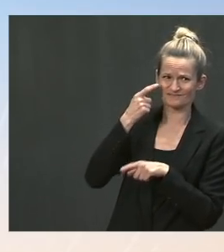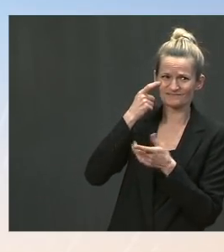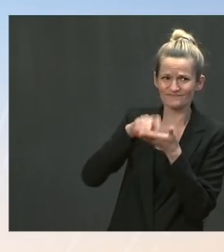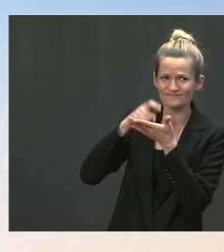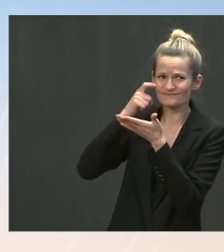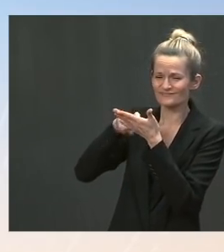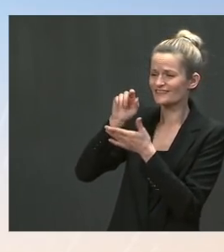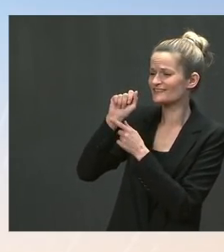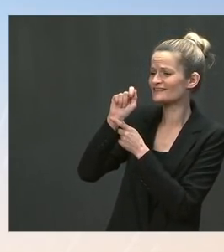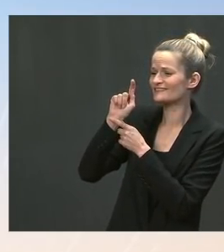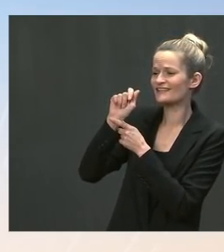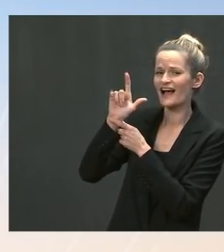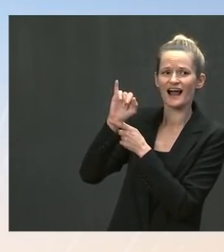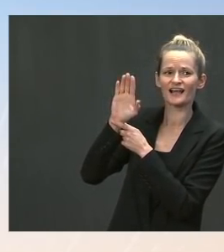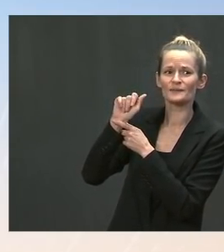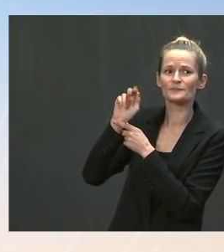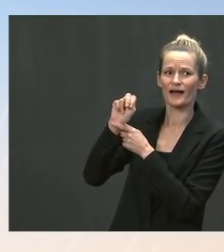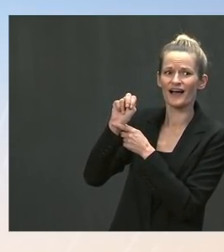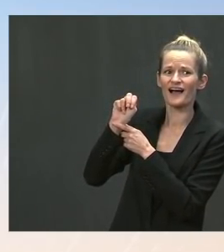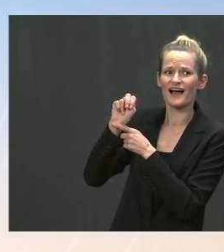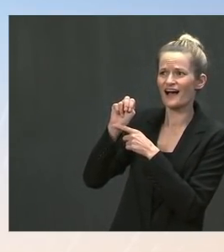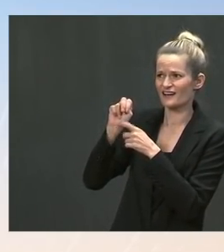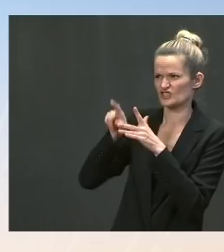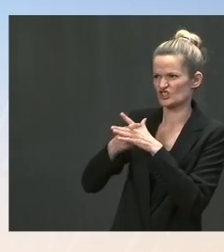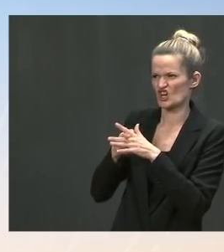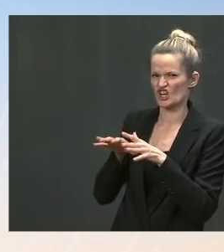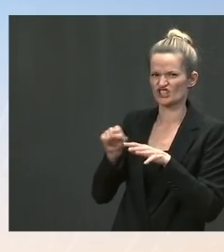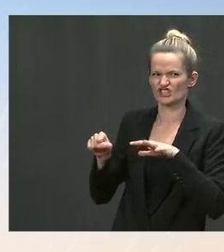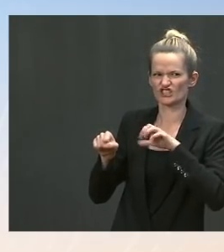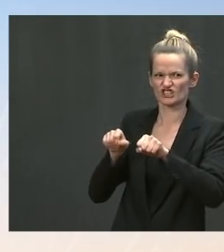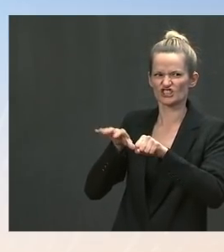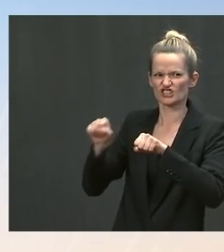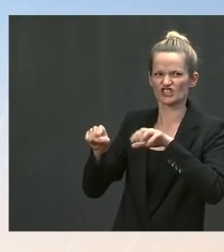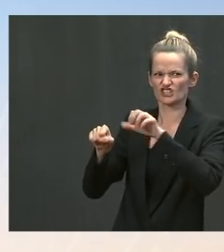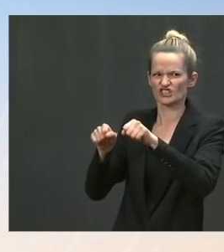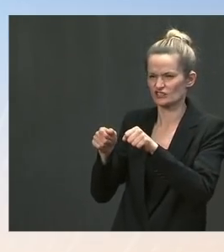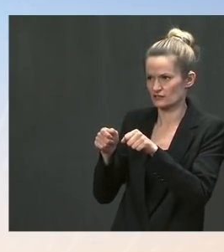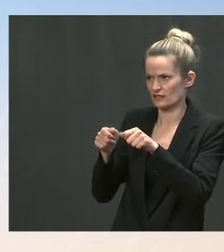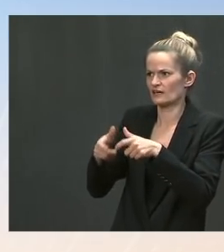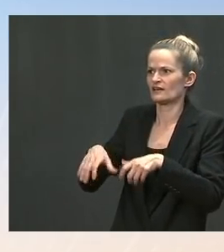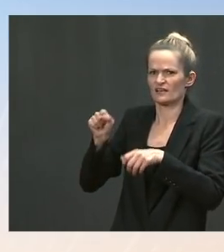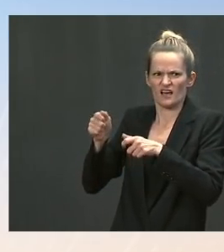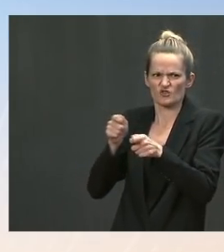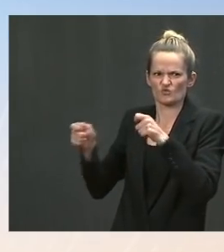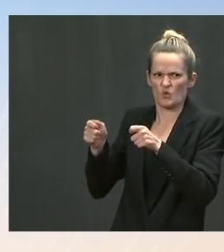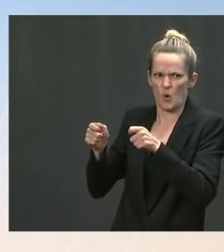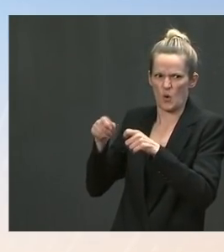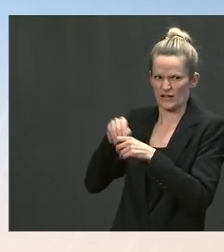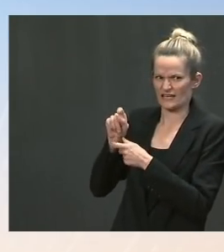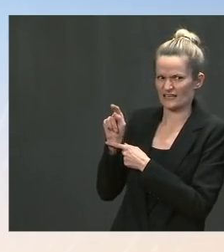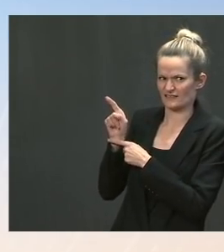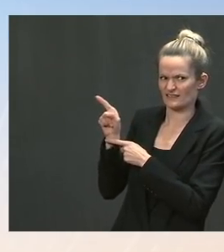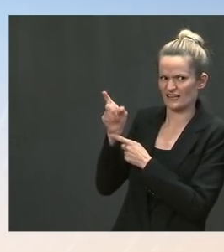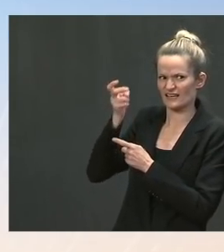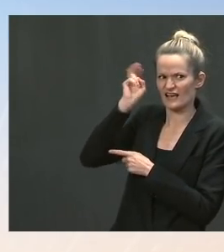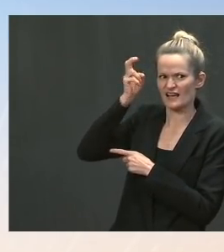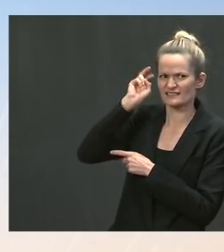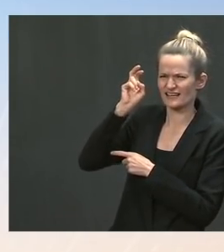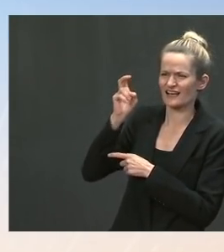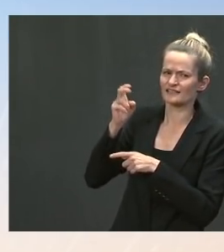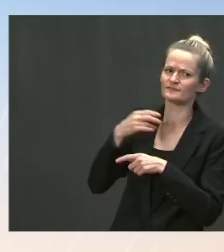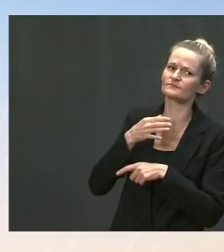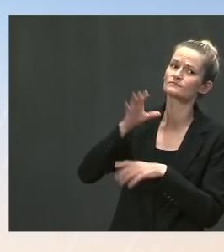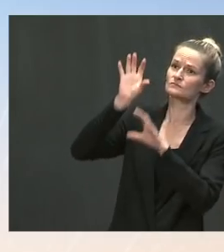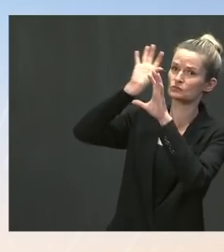officials. Has all of that caused any reflection, second thoughts on the part of the White House when it comes